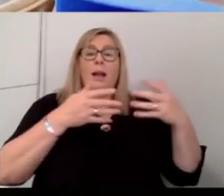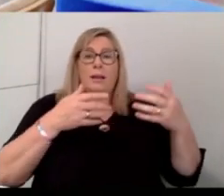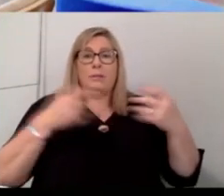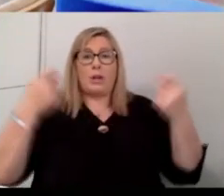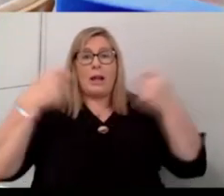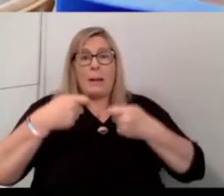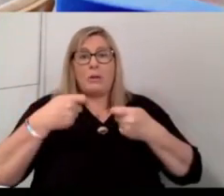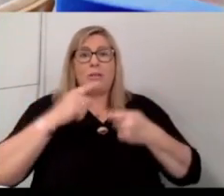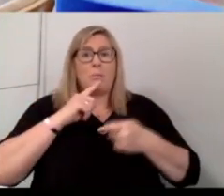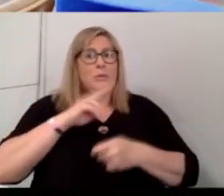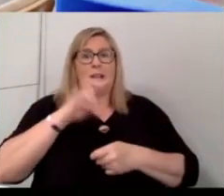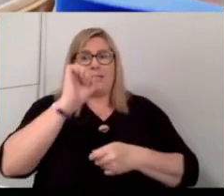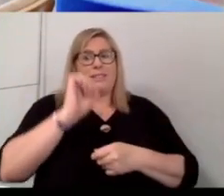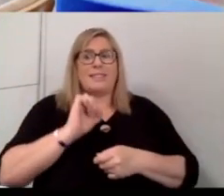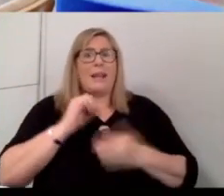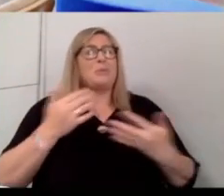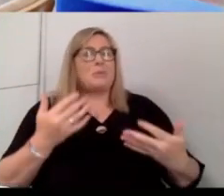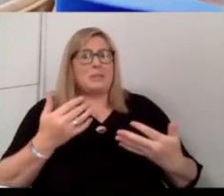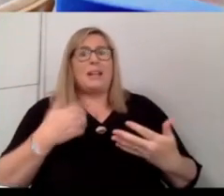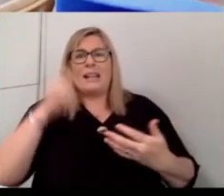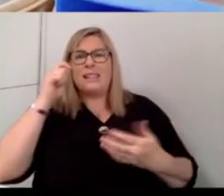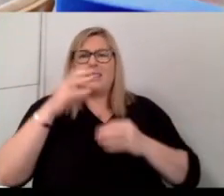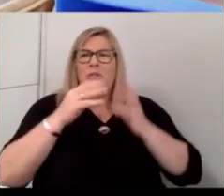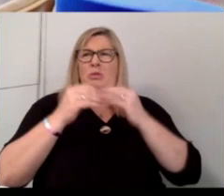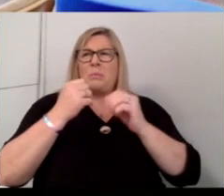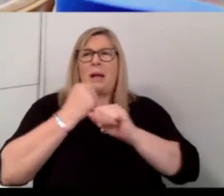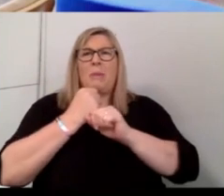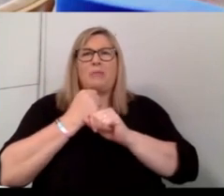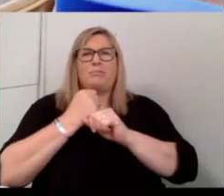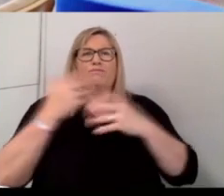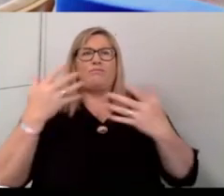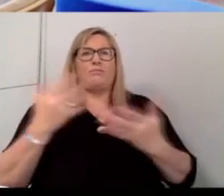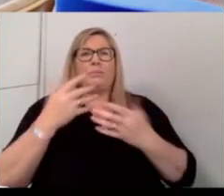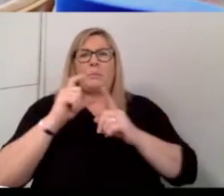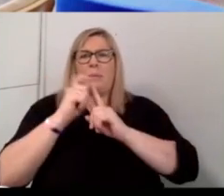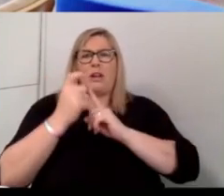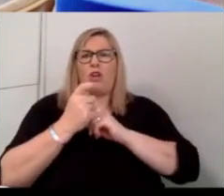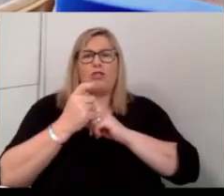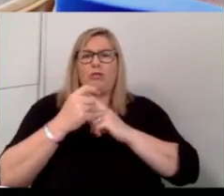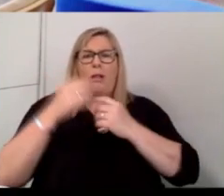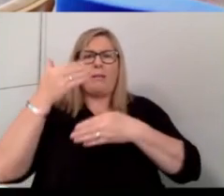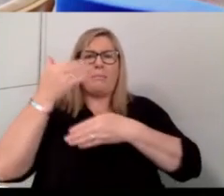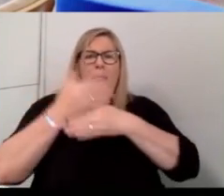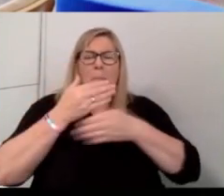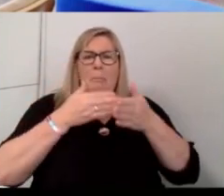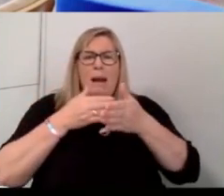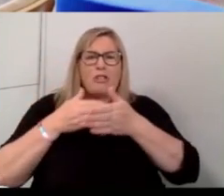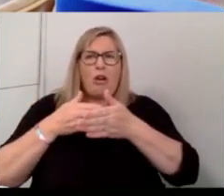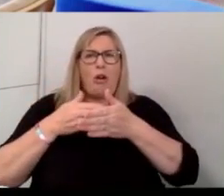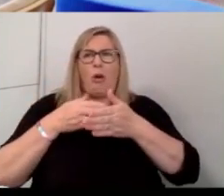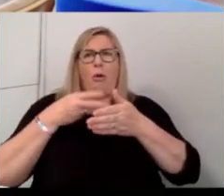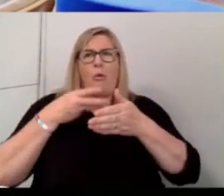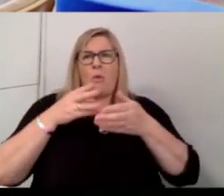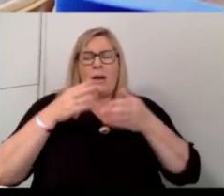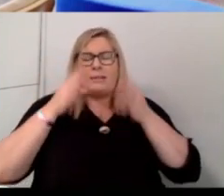but not down south. And I think there's something around a kind of cultural mindset or barrier or those mechanisms and partnerships